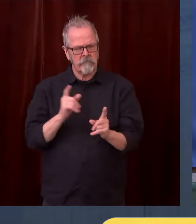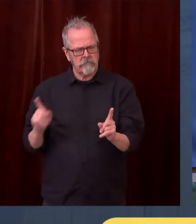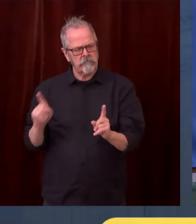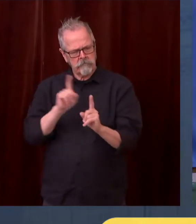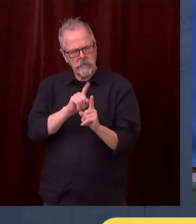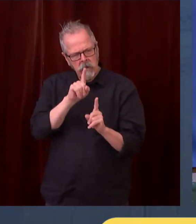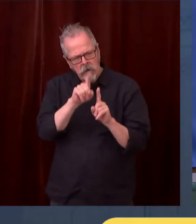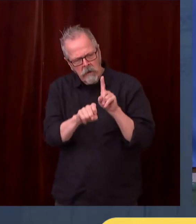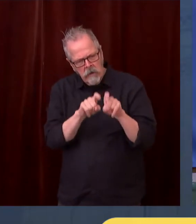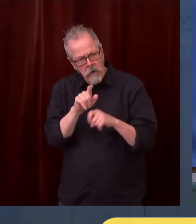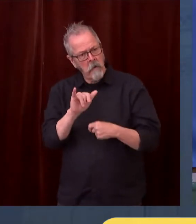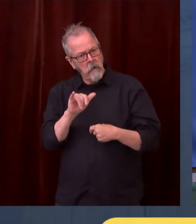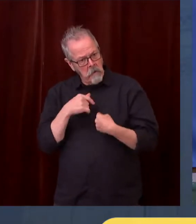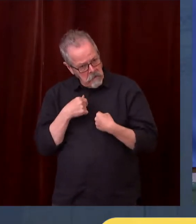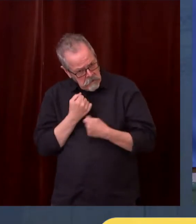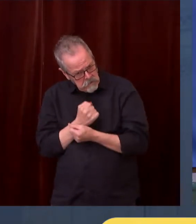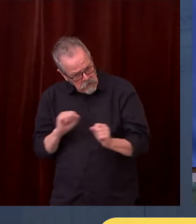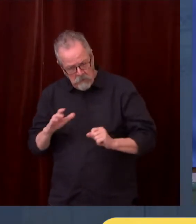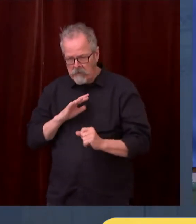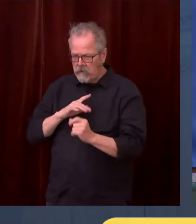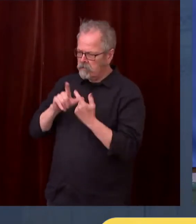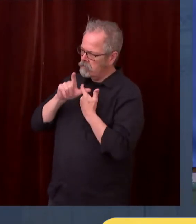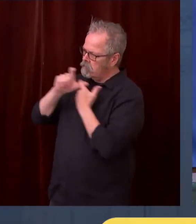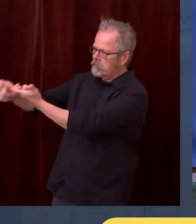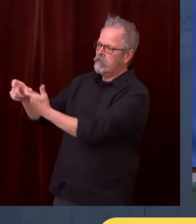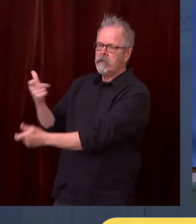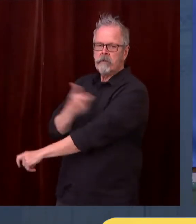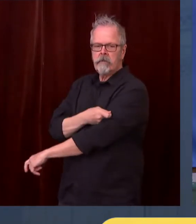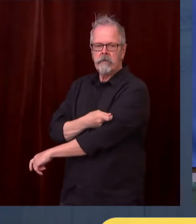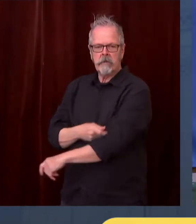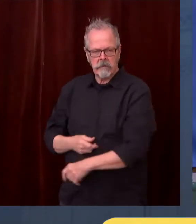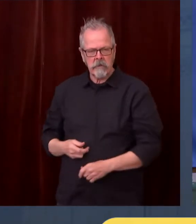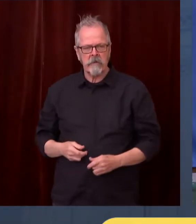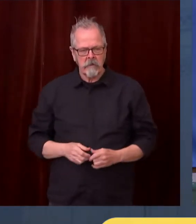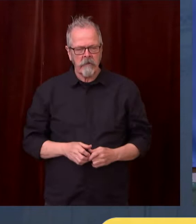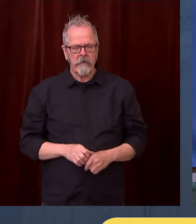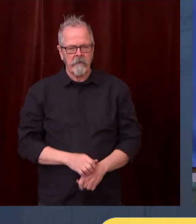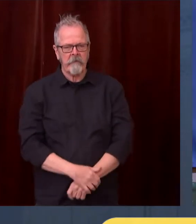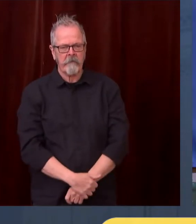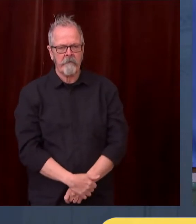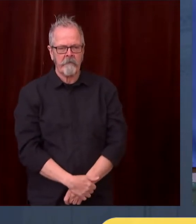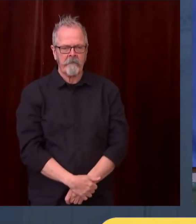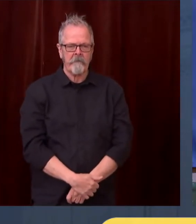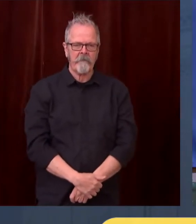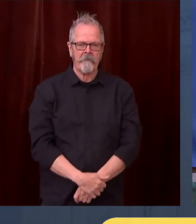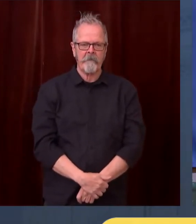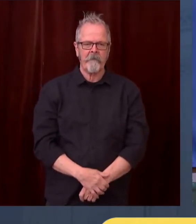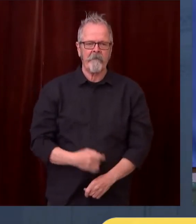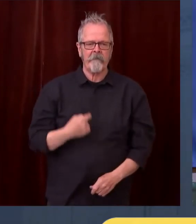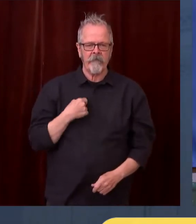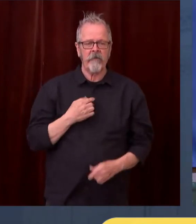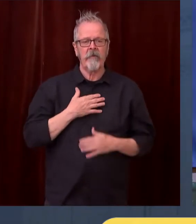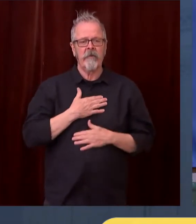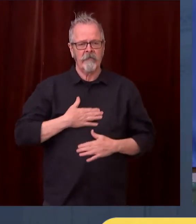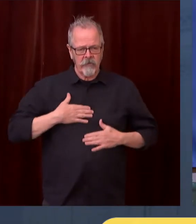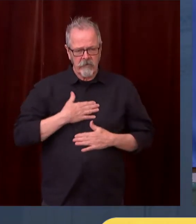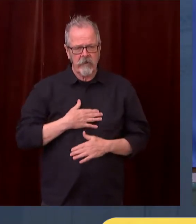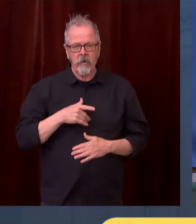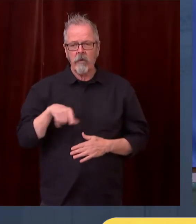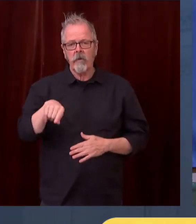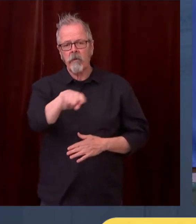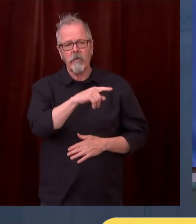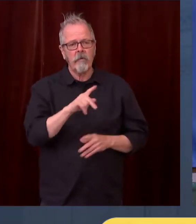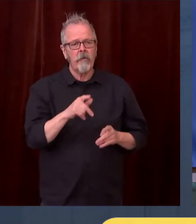in COVID. So I'm really appreciative of the health professionals that have already been so diligent, they've worked so hard,